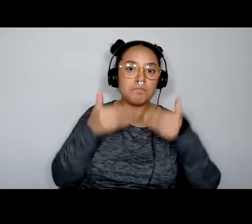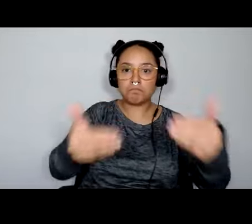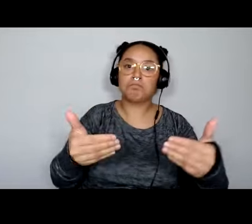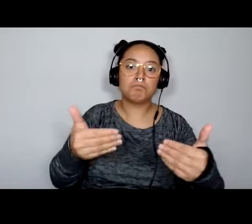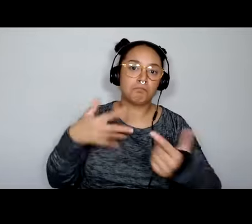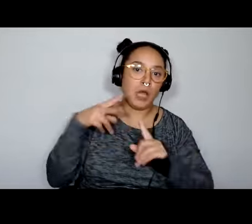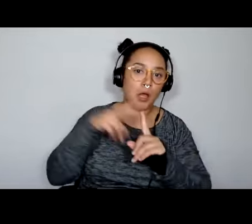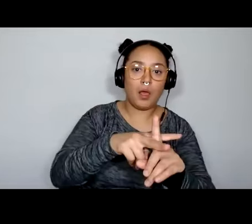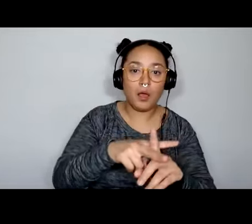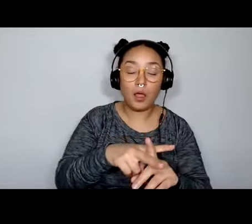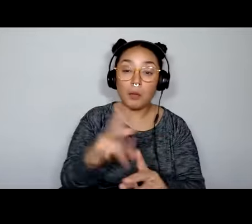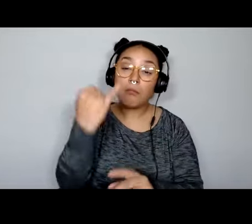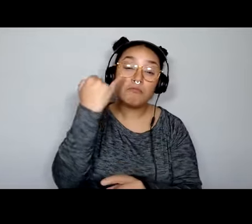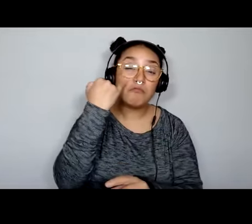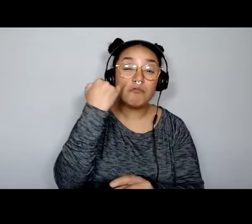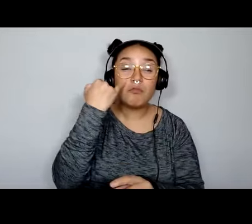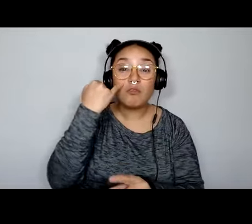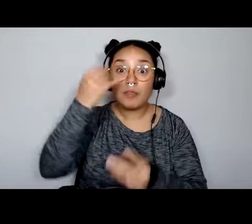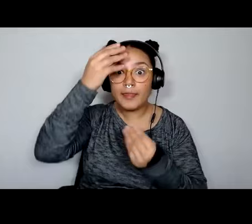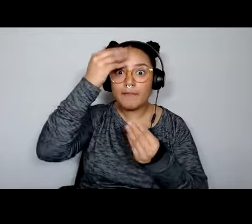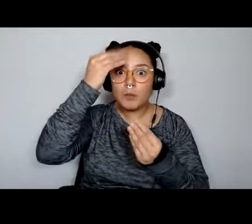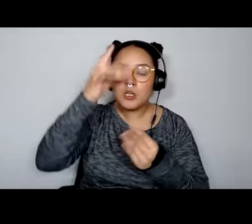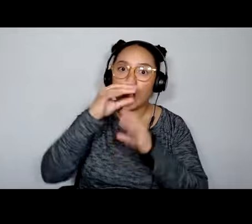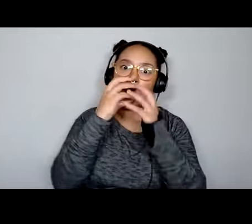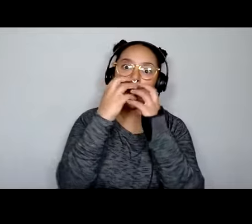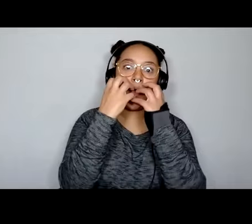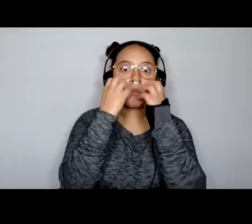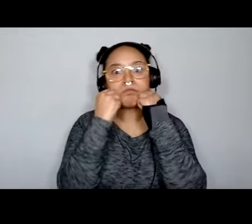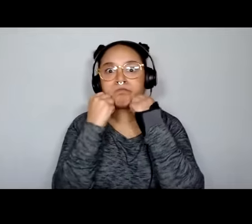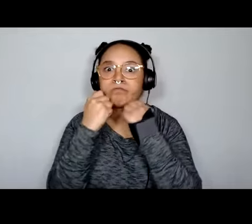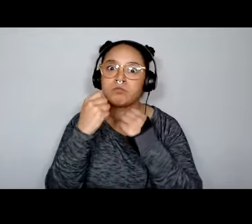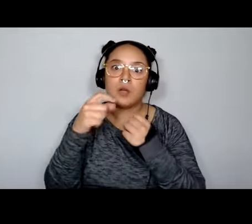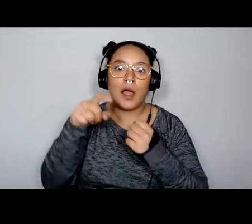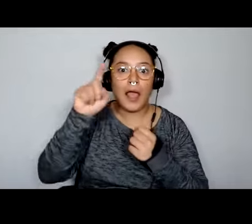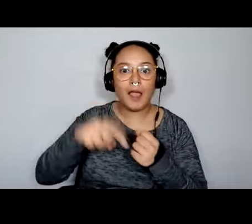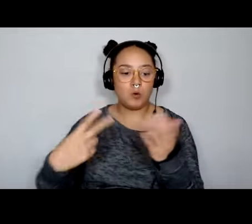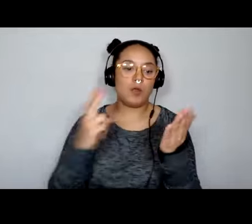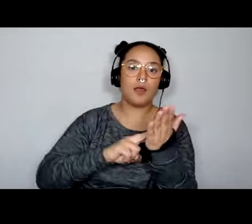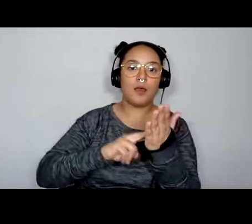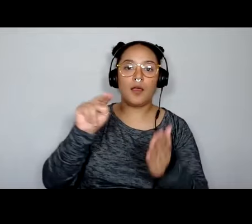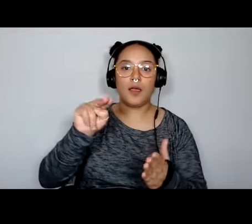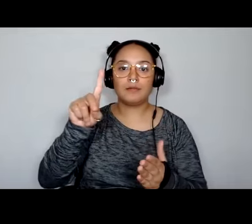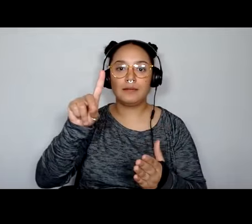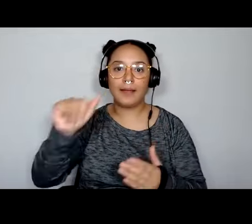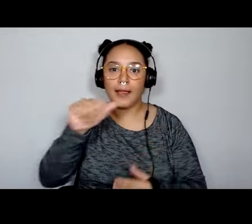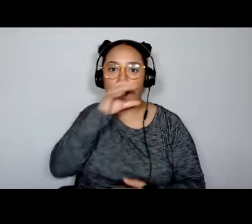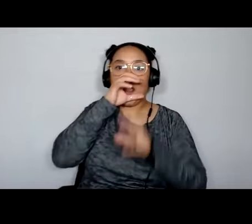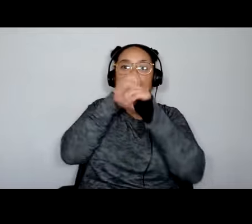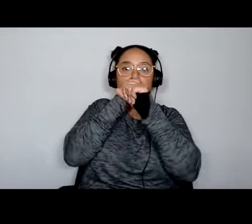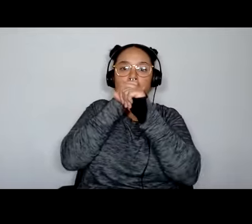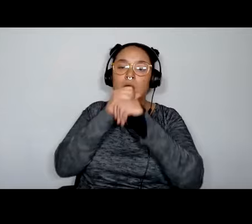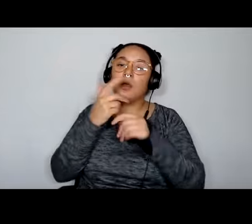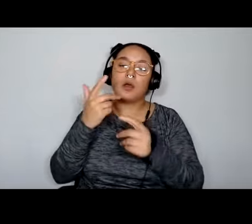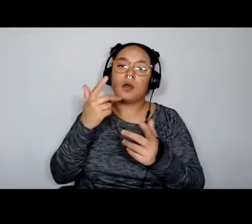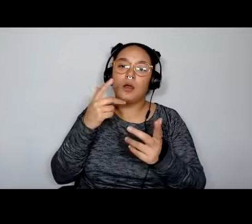If this is something so precious, you need an NDA or so, you know, it's going to make you millions of dollars somehow, don't share it with this